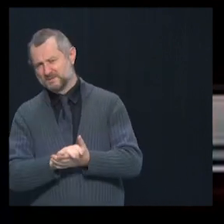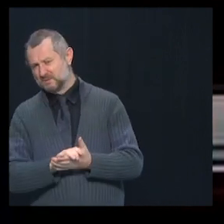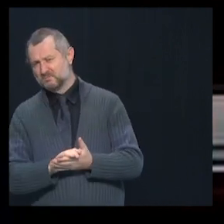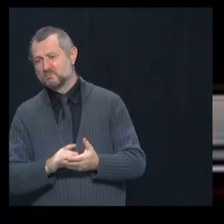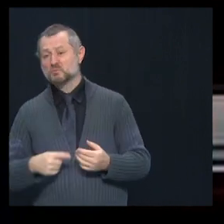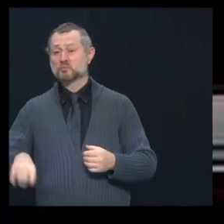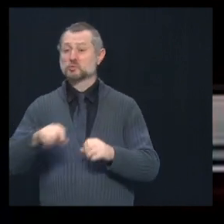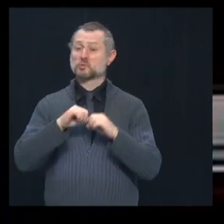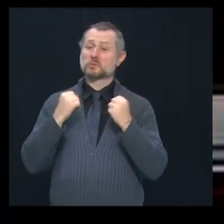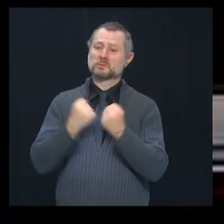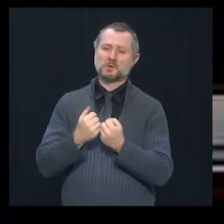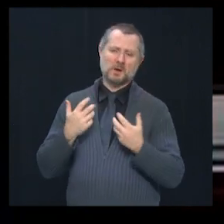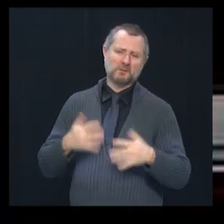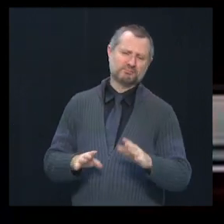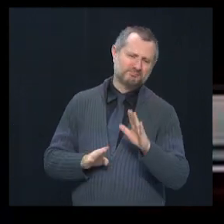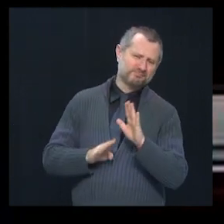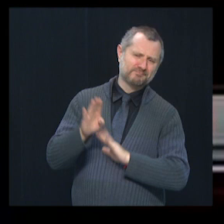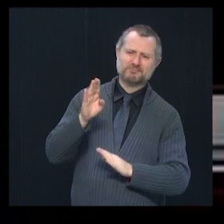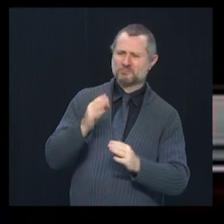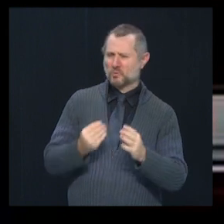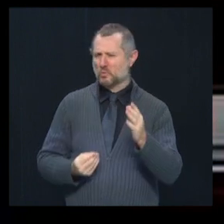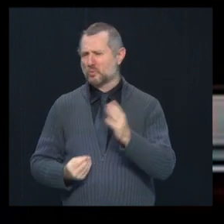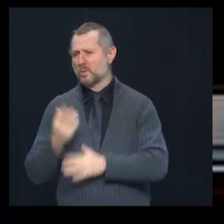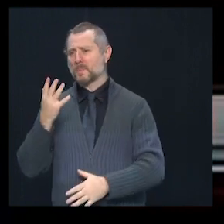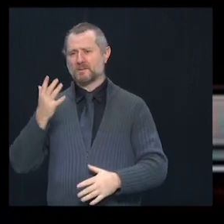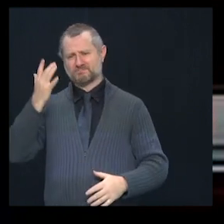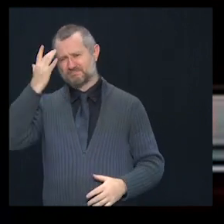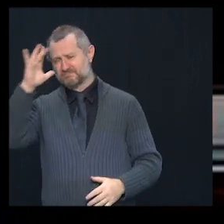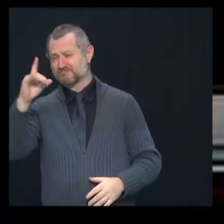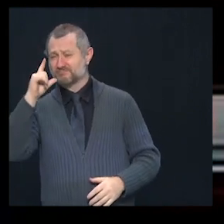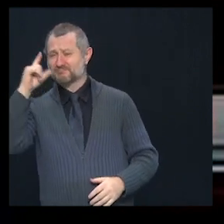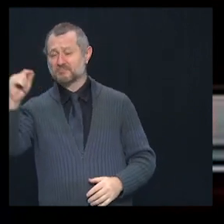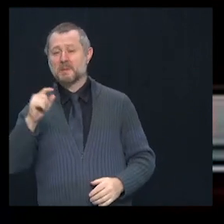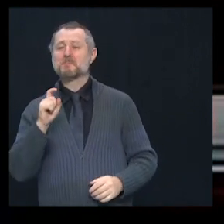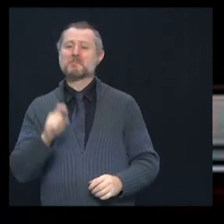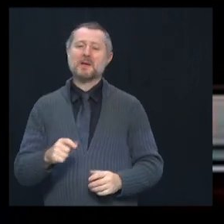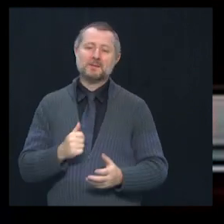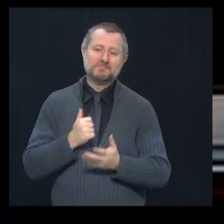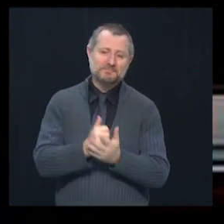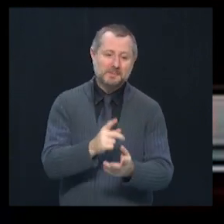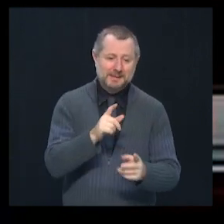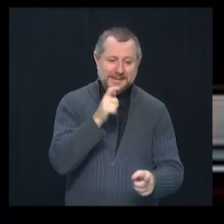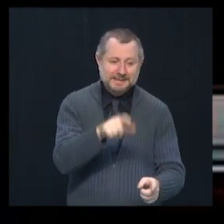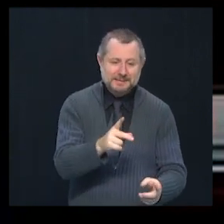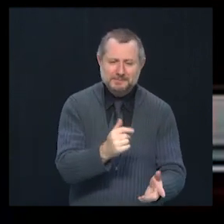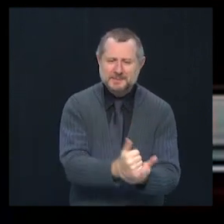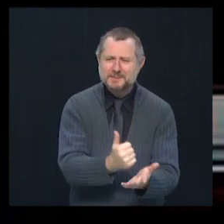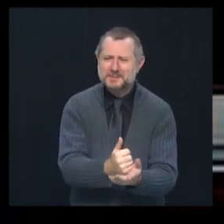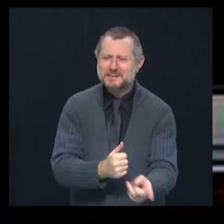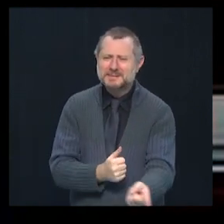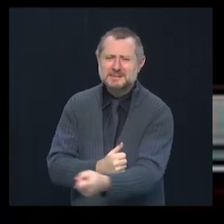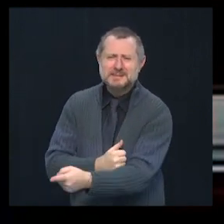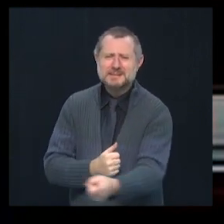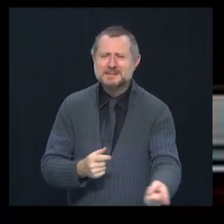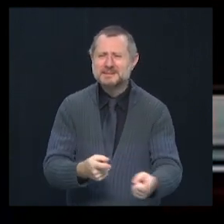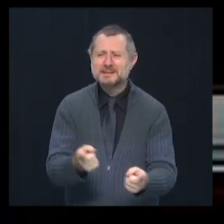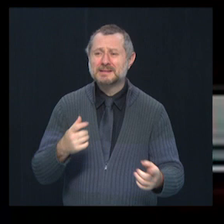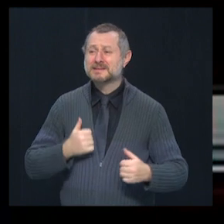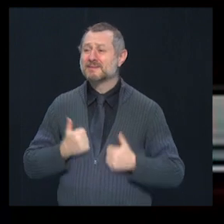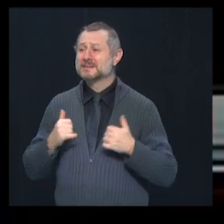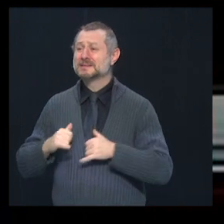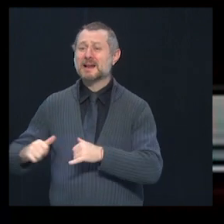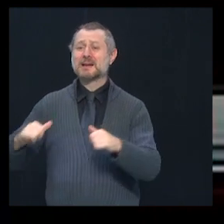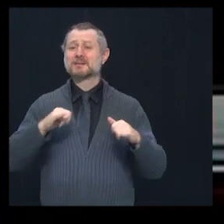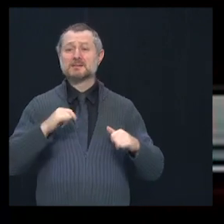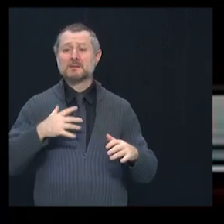helping those who need our help the most and it's also defined by having a standard of living and a quality of life we can all be proud of and